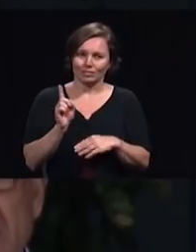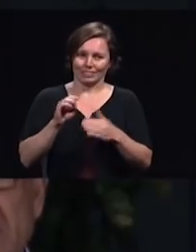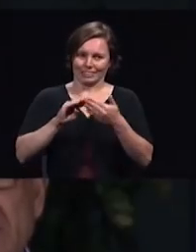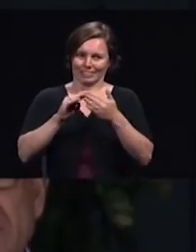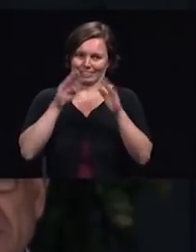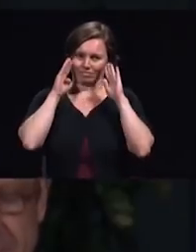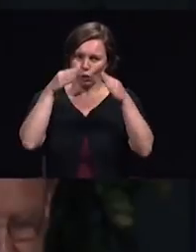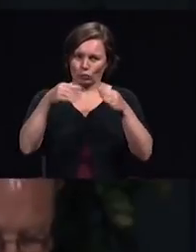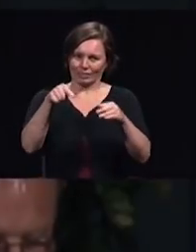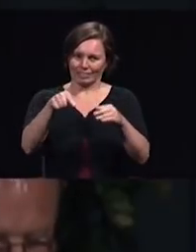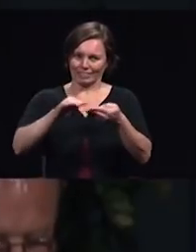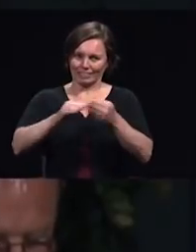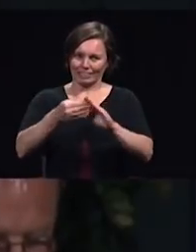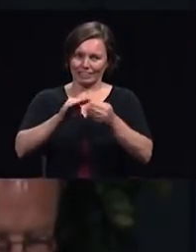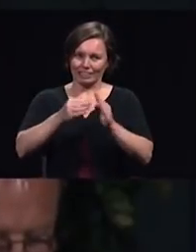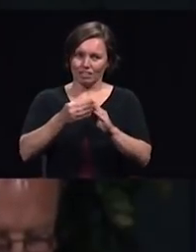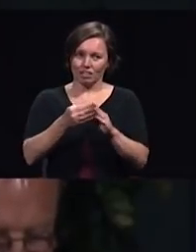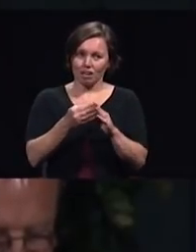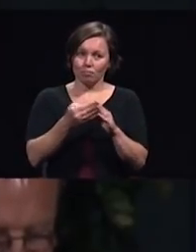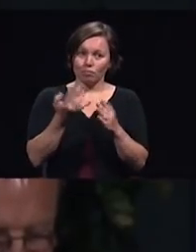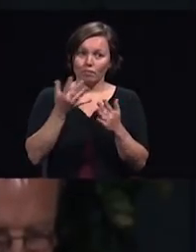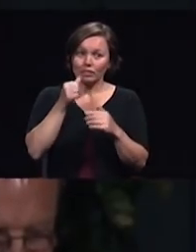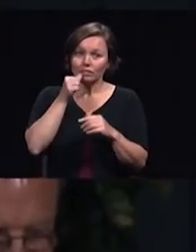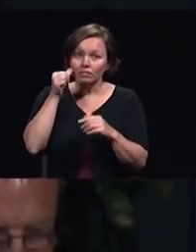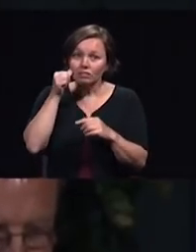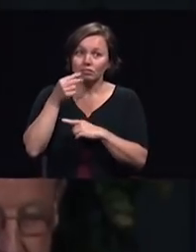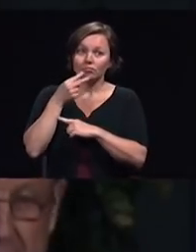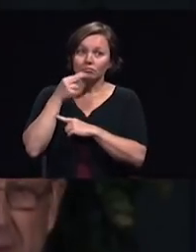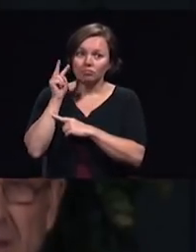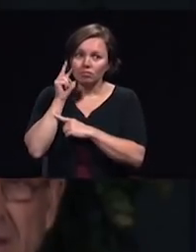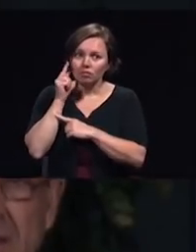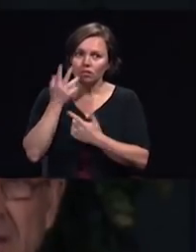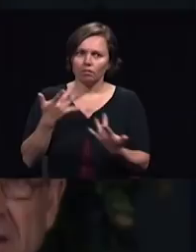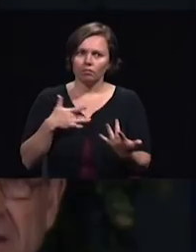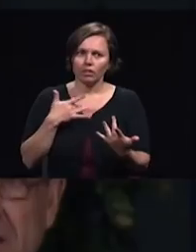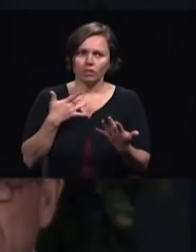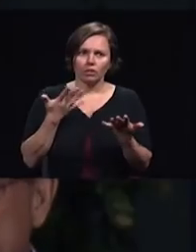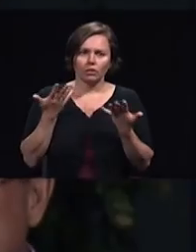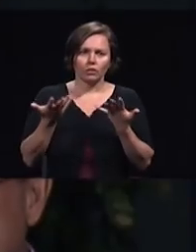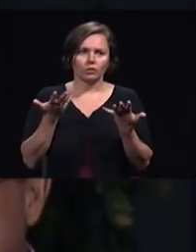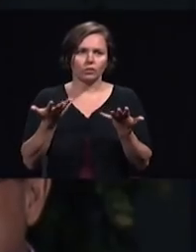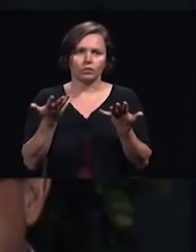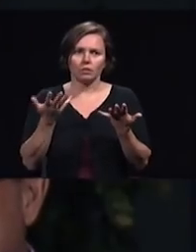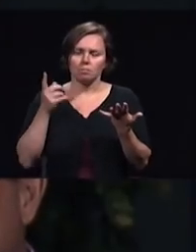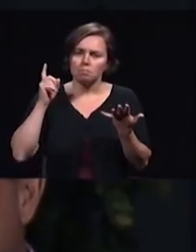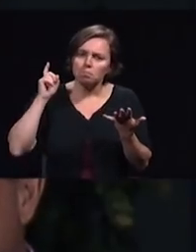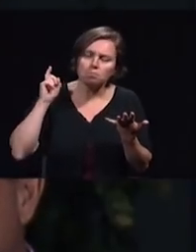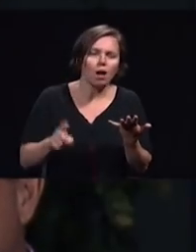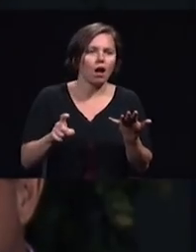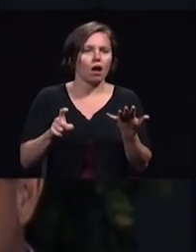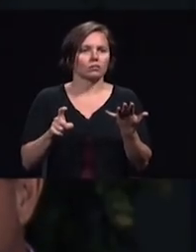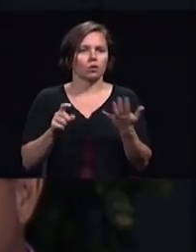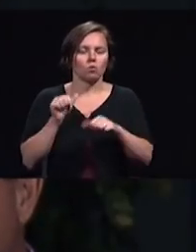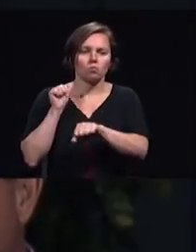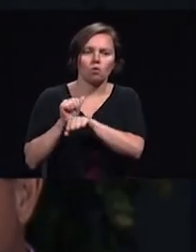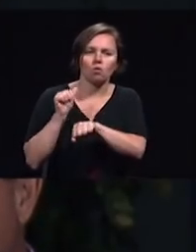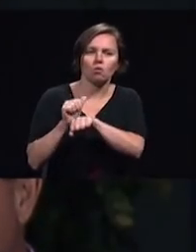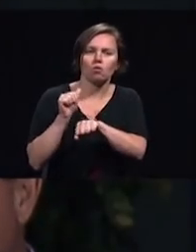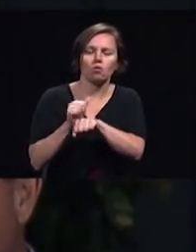and the day before felt the urgency of mission to the cities.